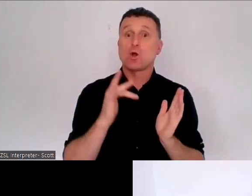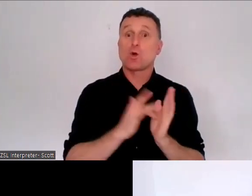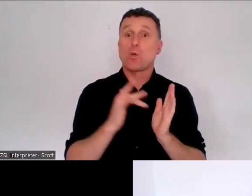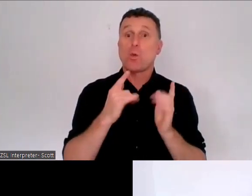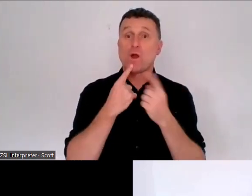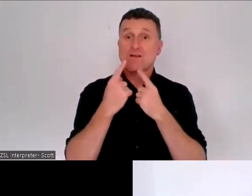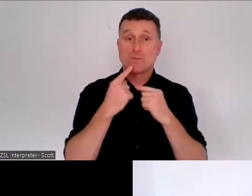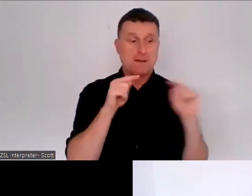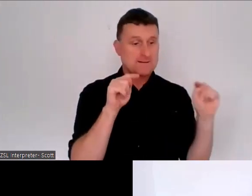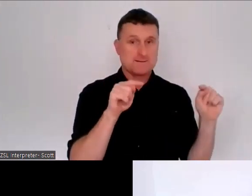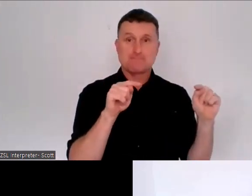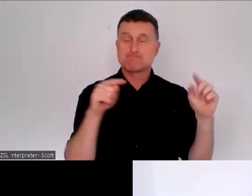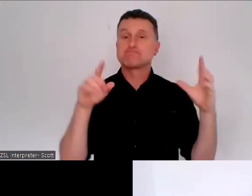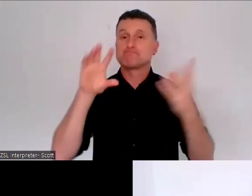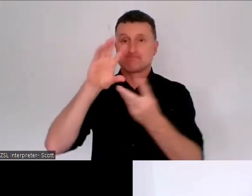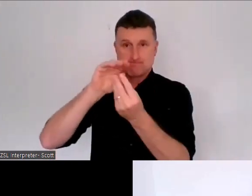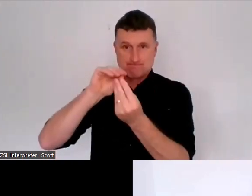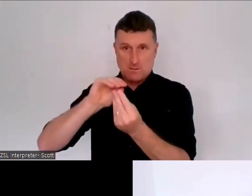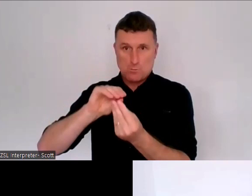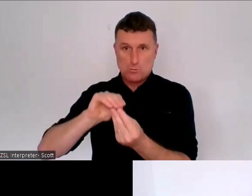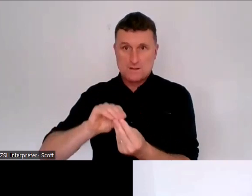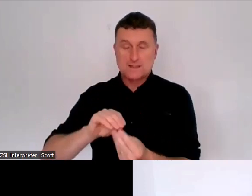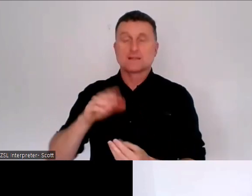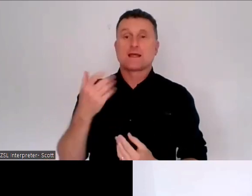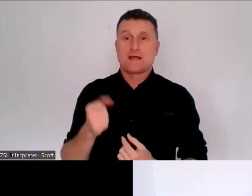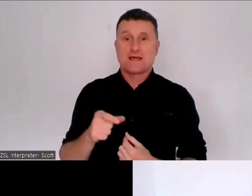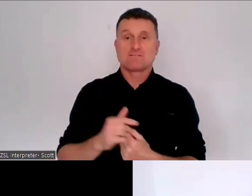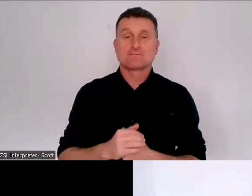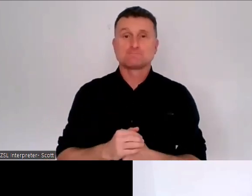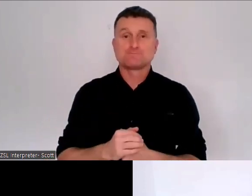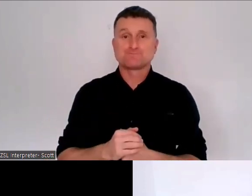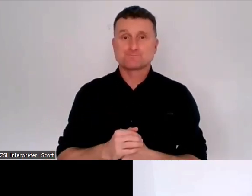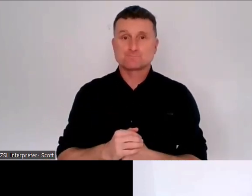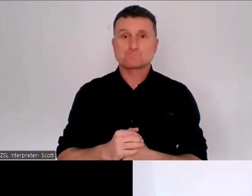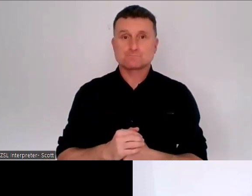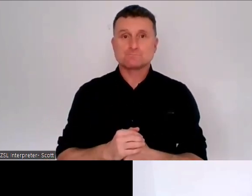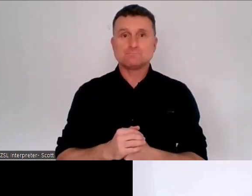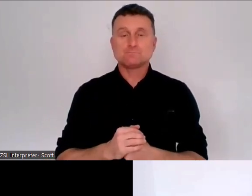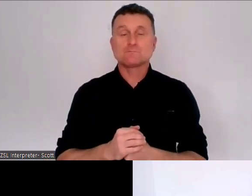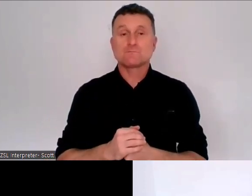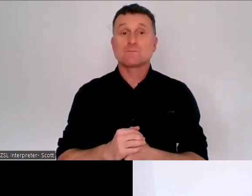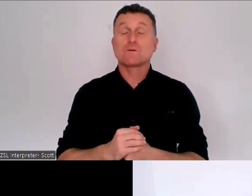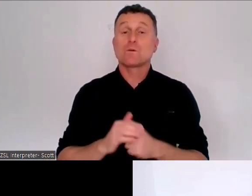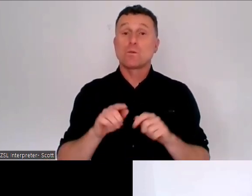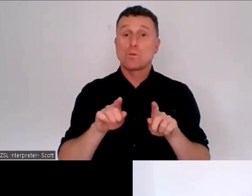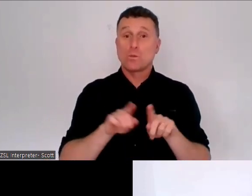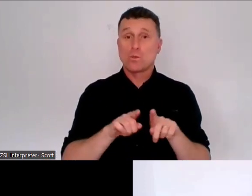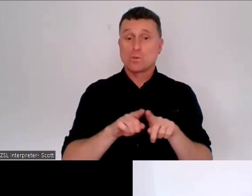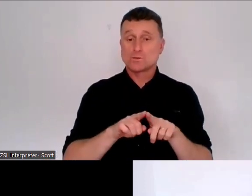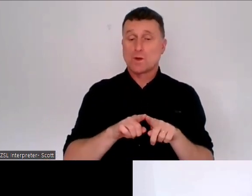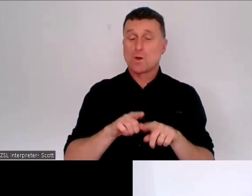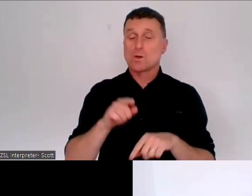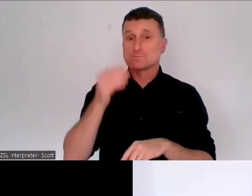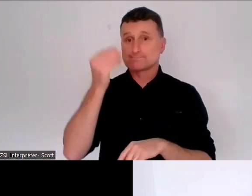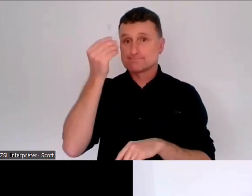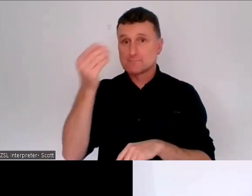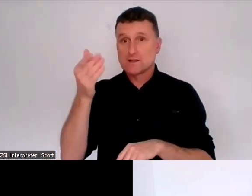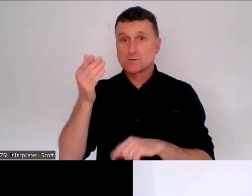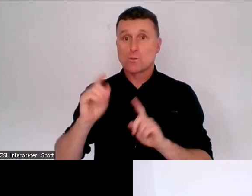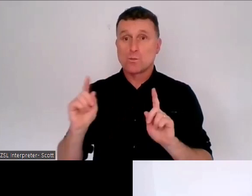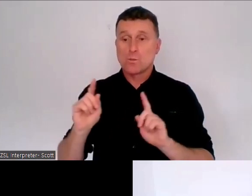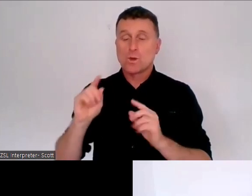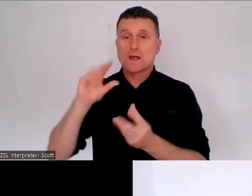in the summary. The other thing to note is that the summary, both